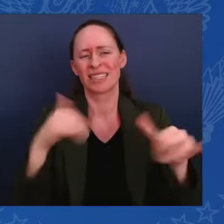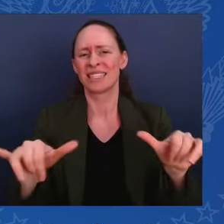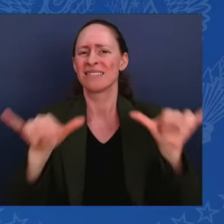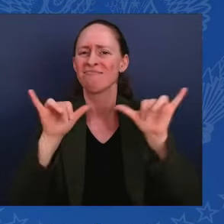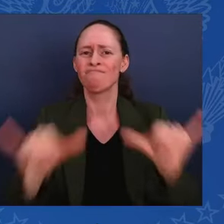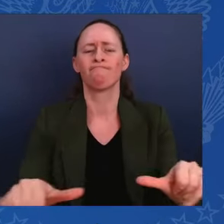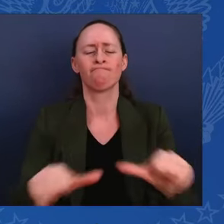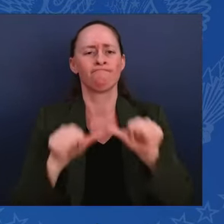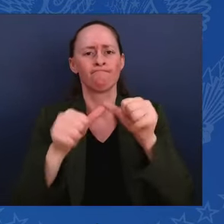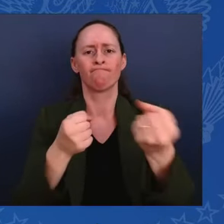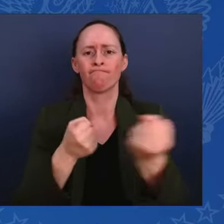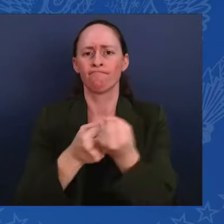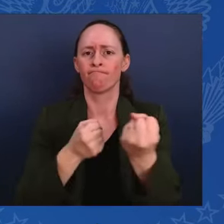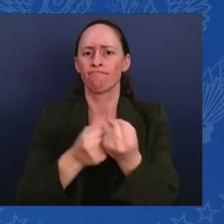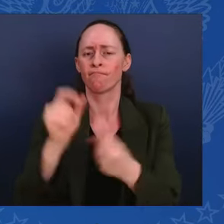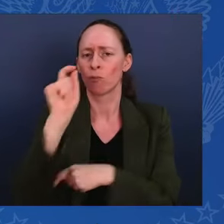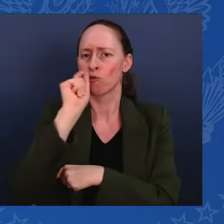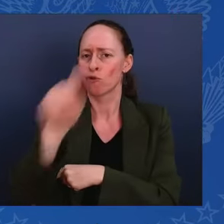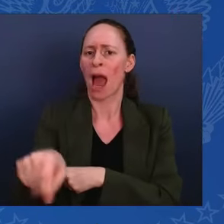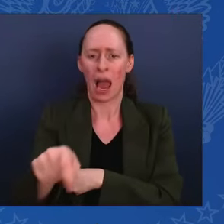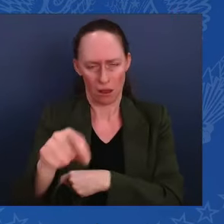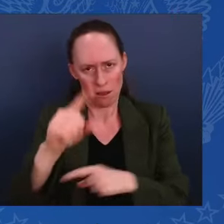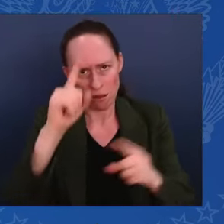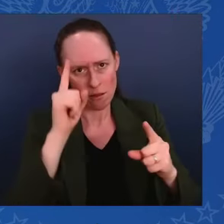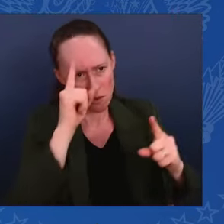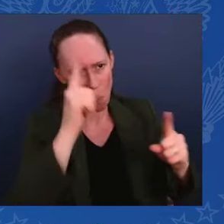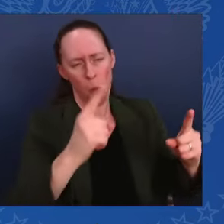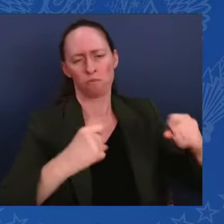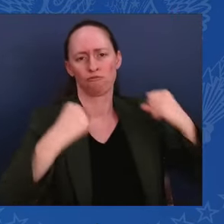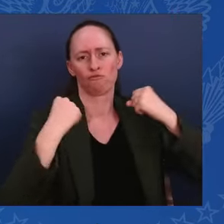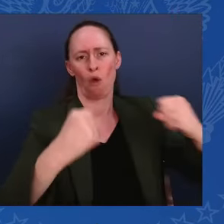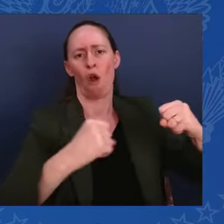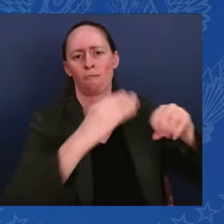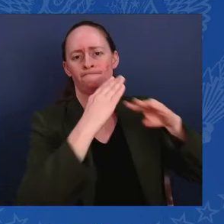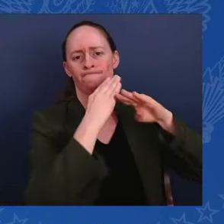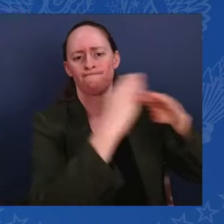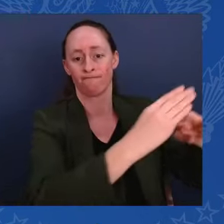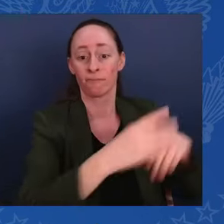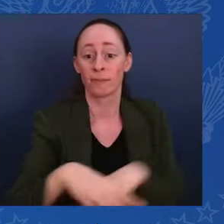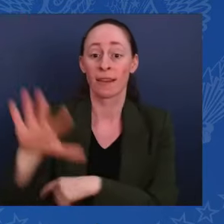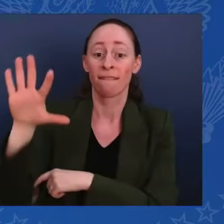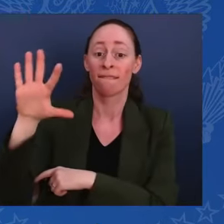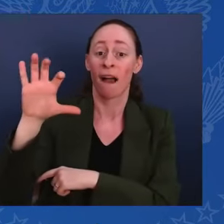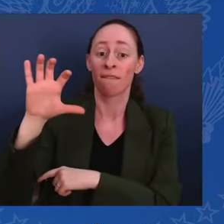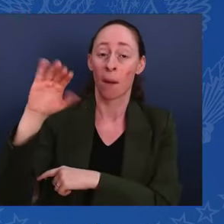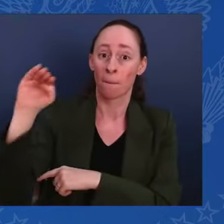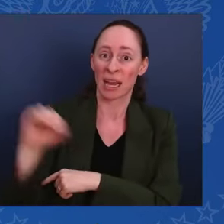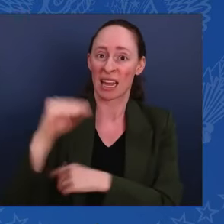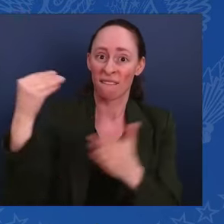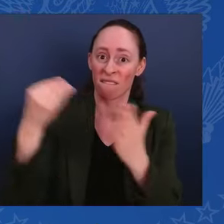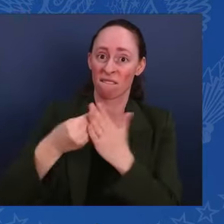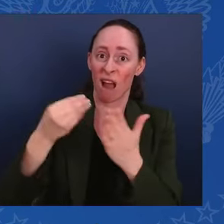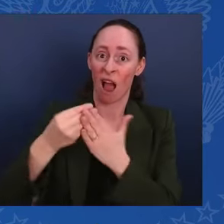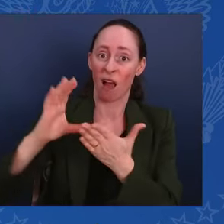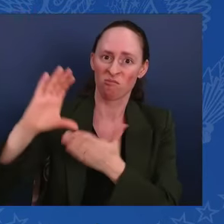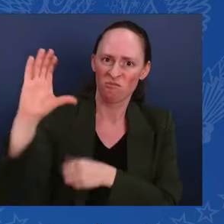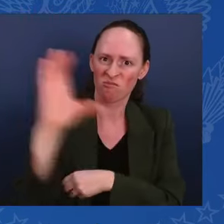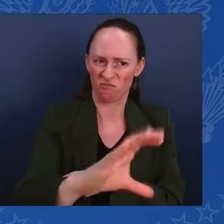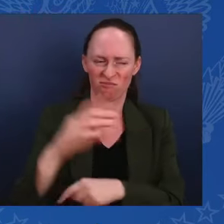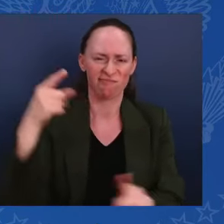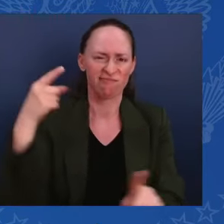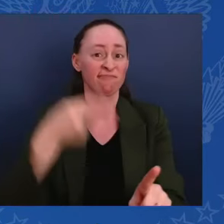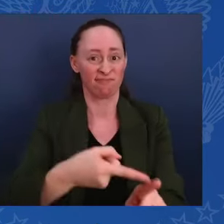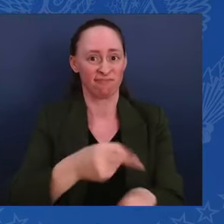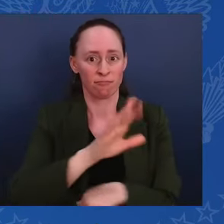We're providing Ukraine with $500 million in new military assistance that I announced at the NATO summit in July. And we're considering